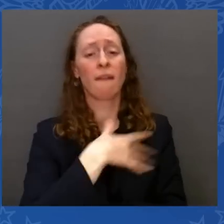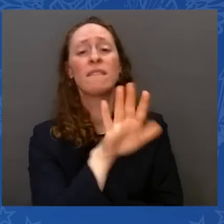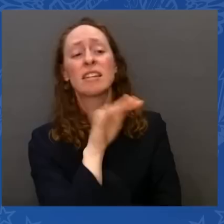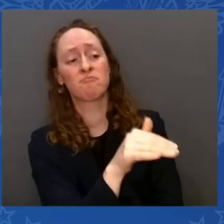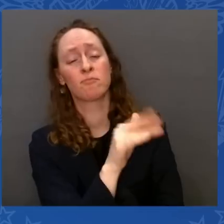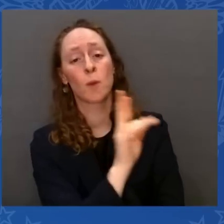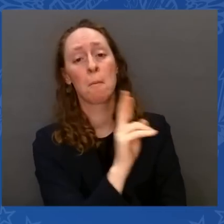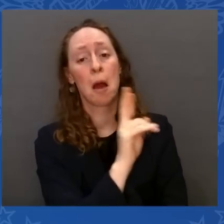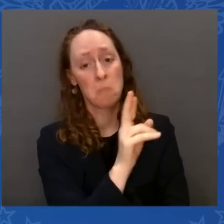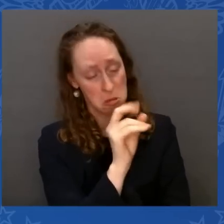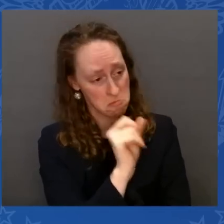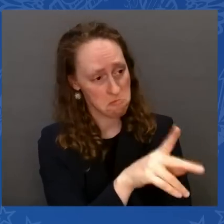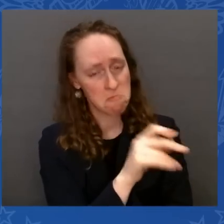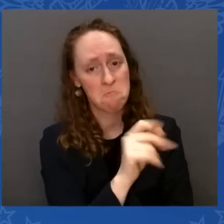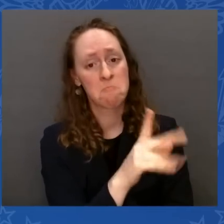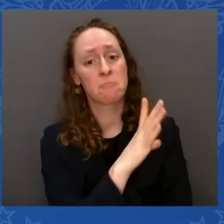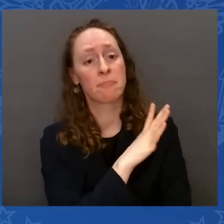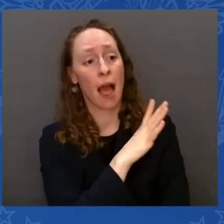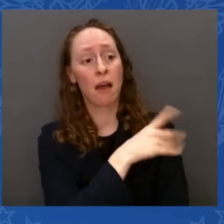And I'll be there for the ribbon-coating.